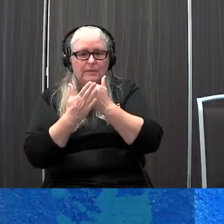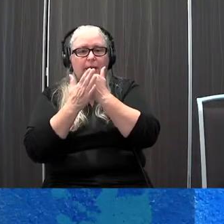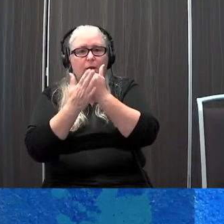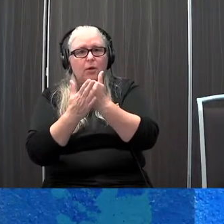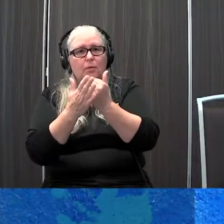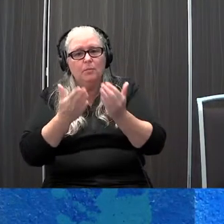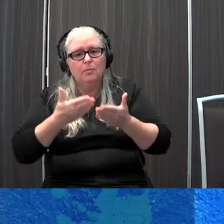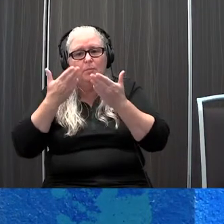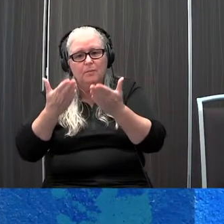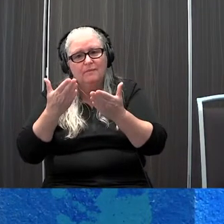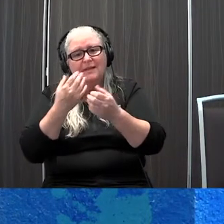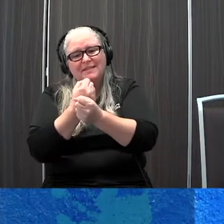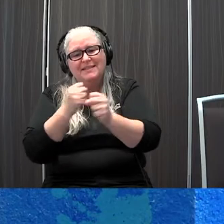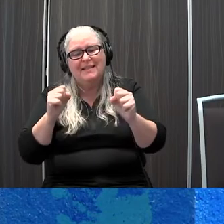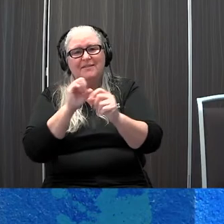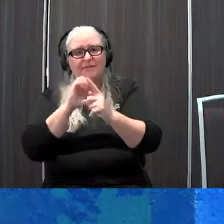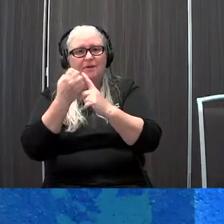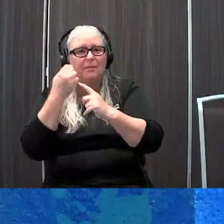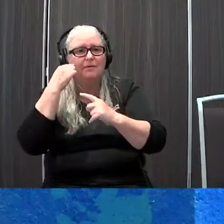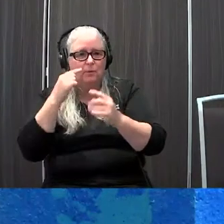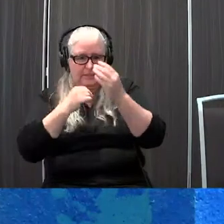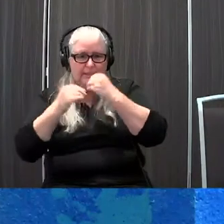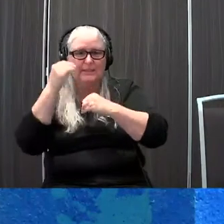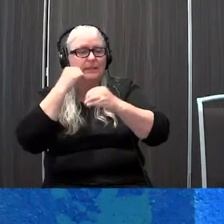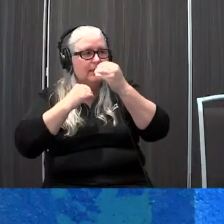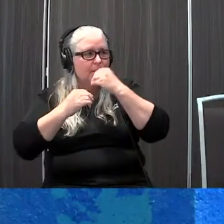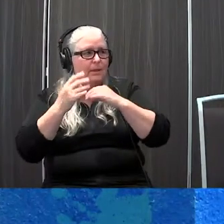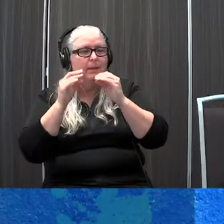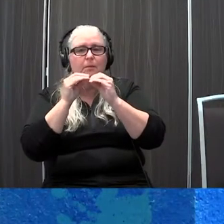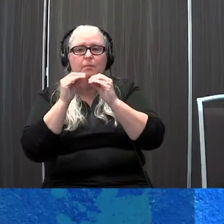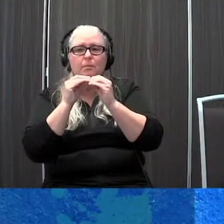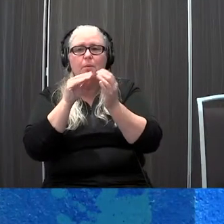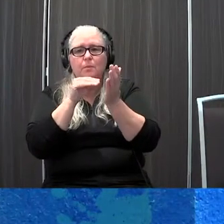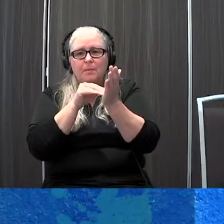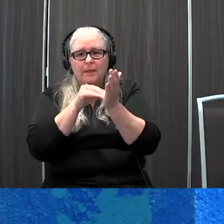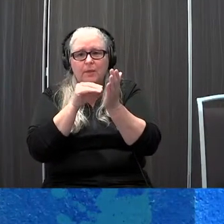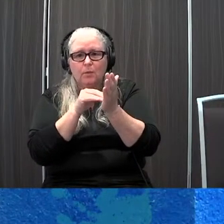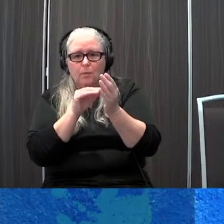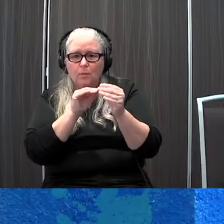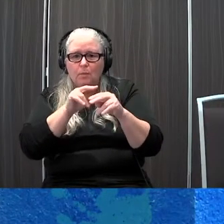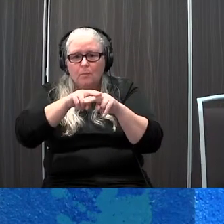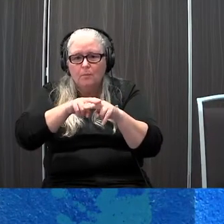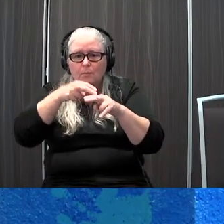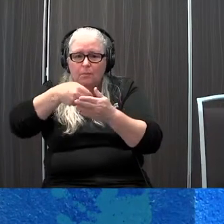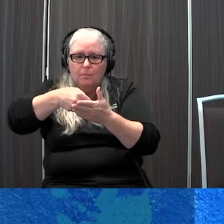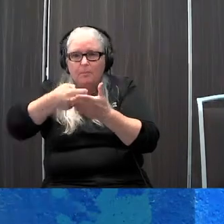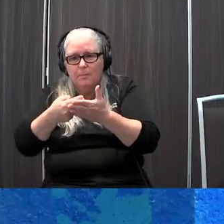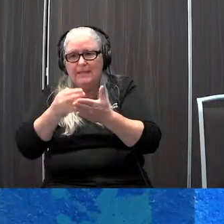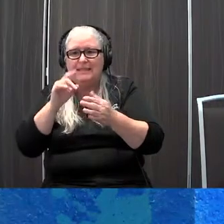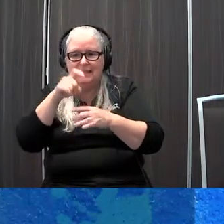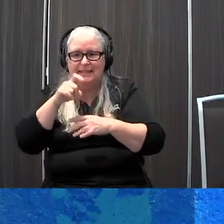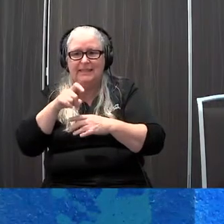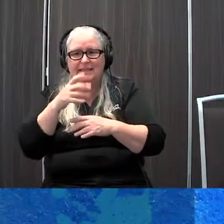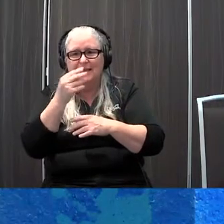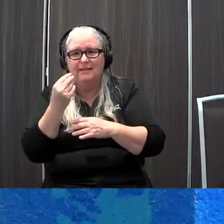sleeping the bottom right one is more for more medical postural positioning needs and more dependent care whereas the